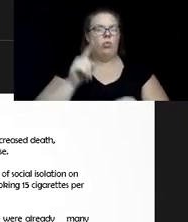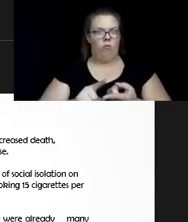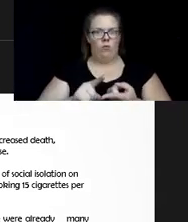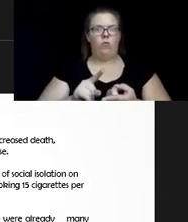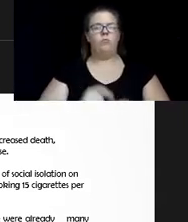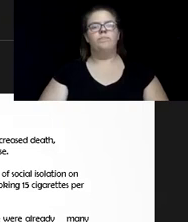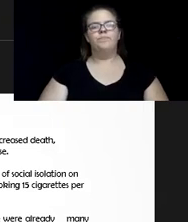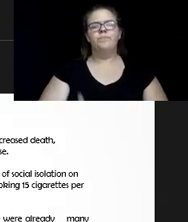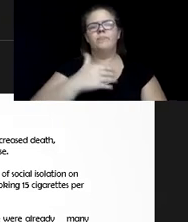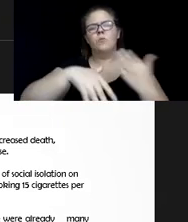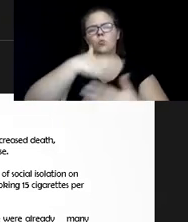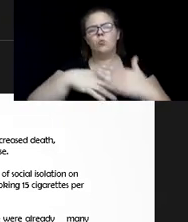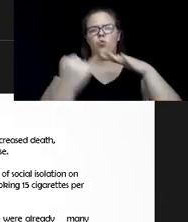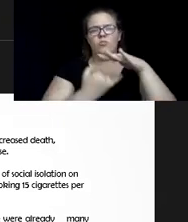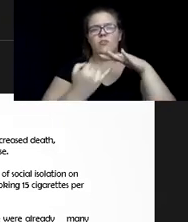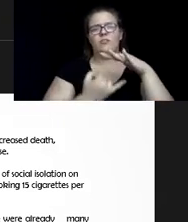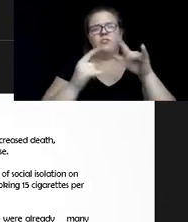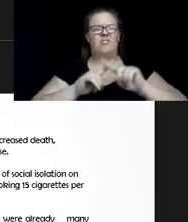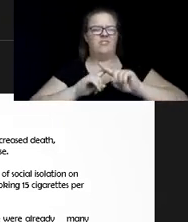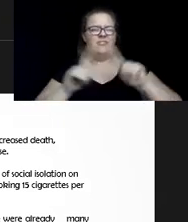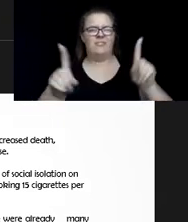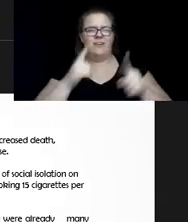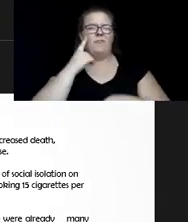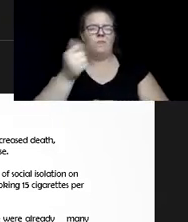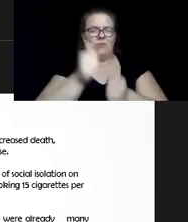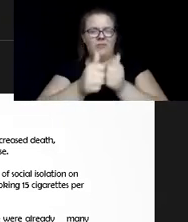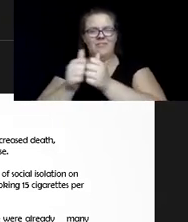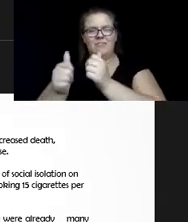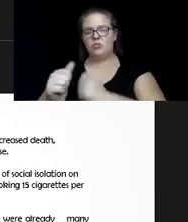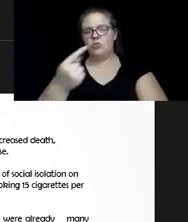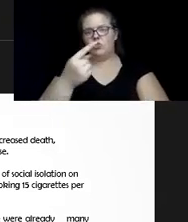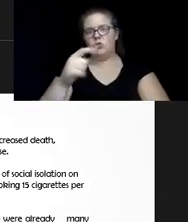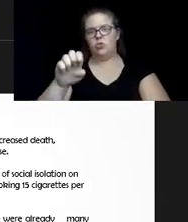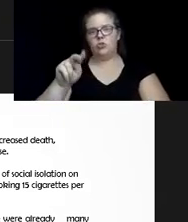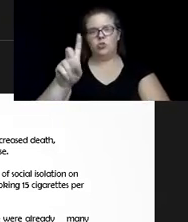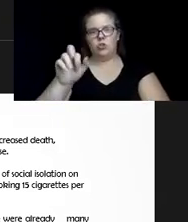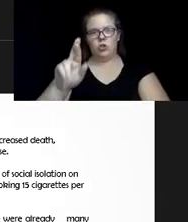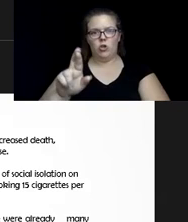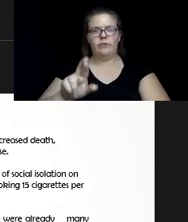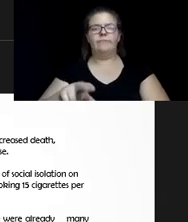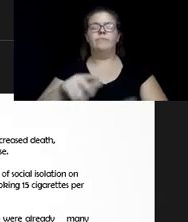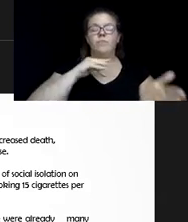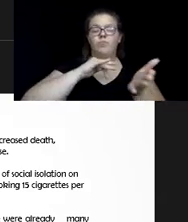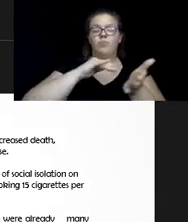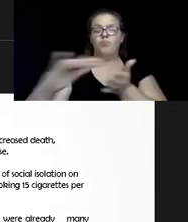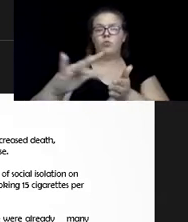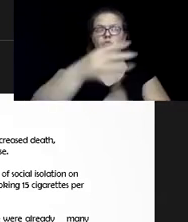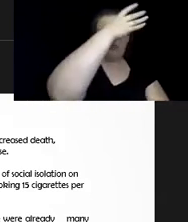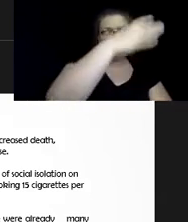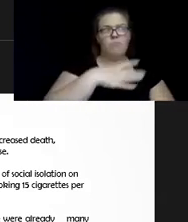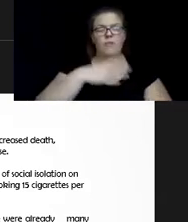is a different experience from the research for each gender. They did research on males and females, and they found that